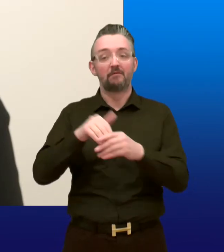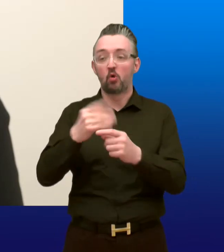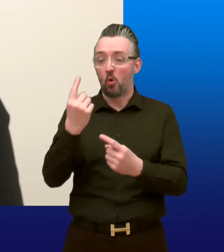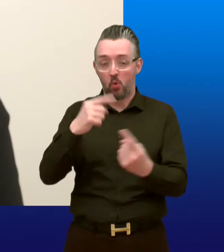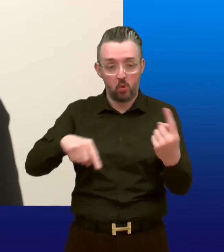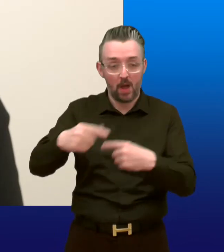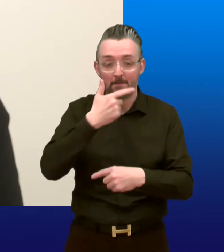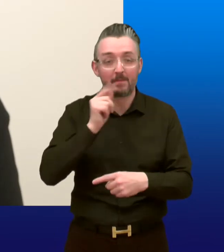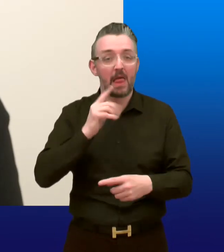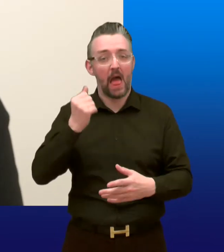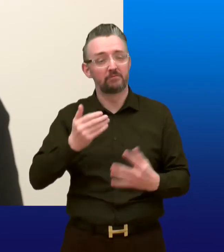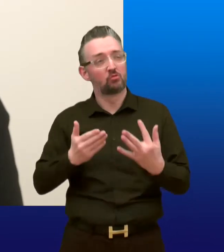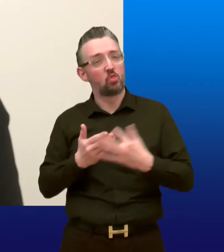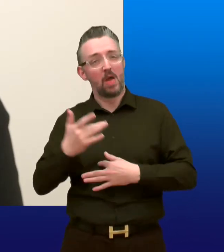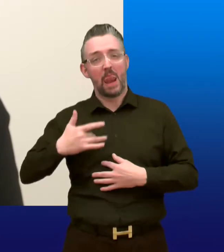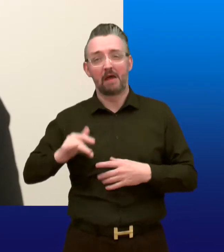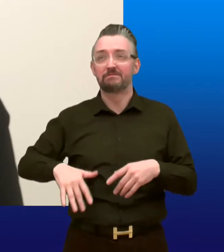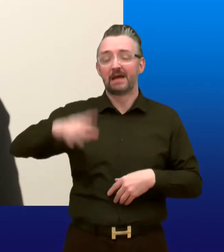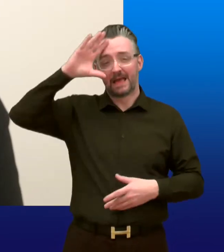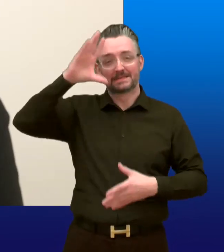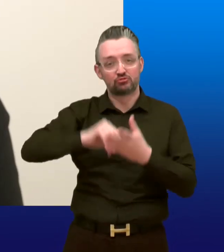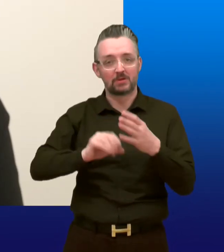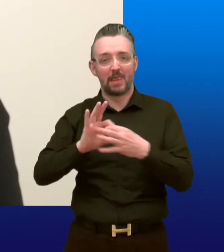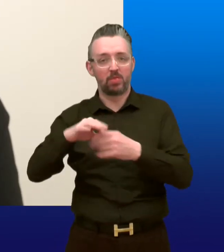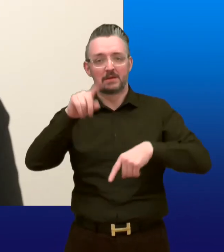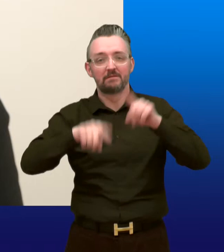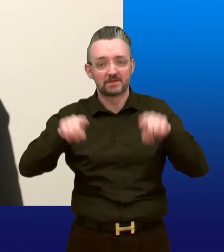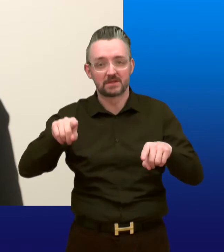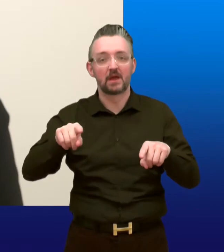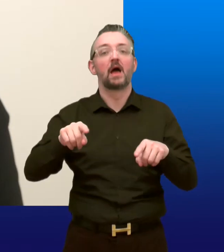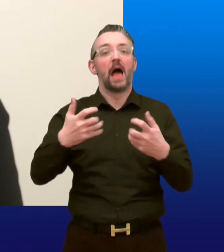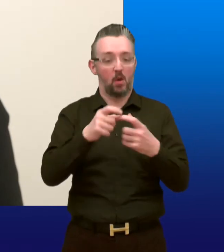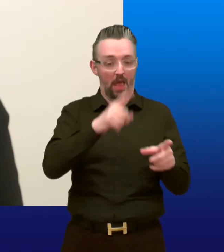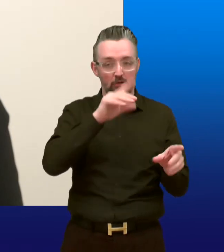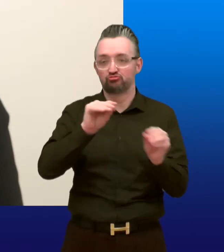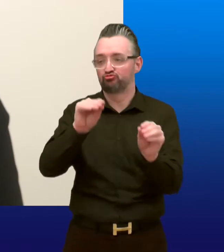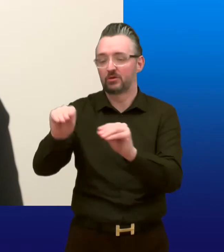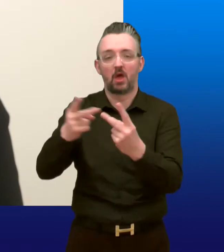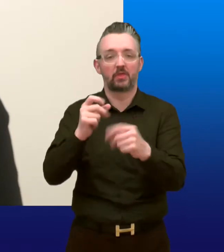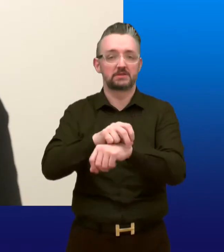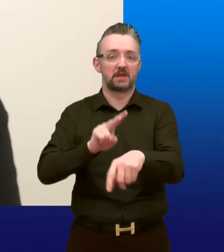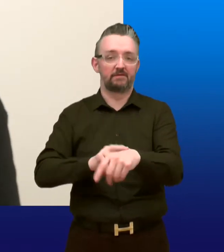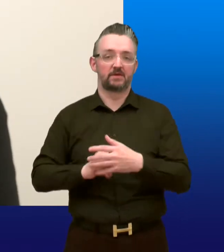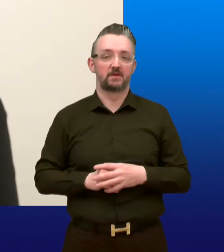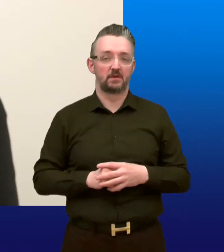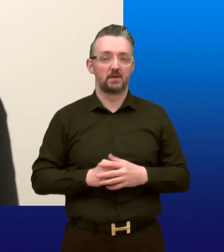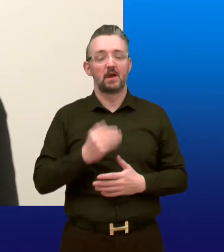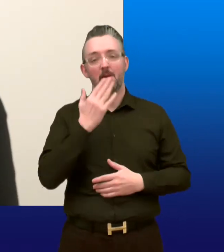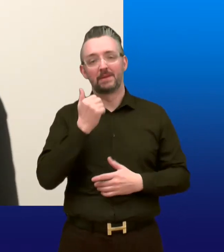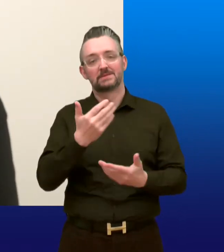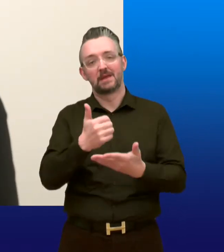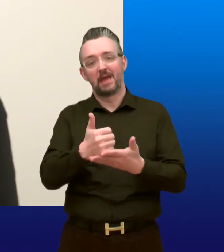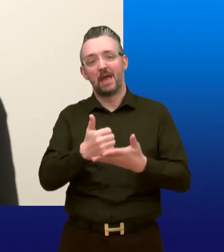people with diverse lived experience at Social Security and the organisations that represent them in training staff. 14.